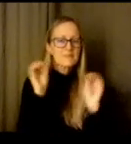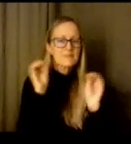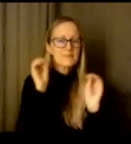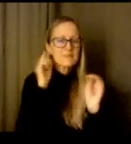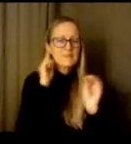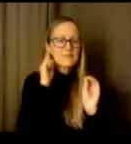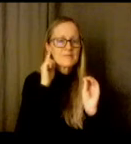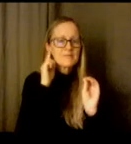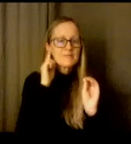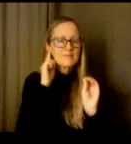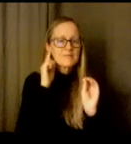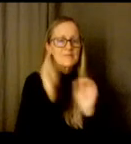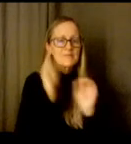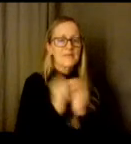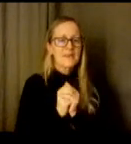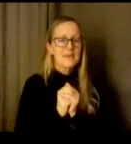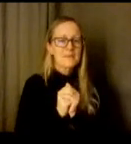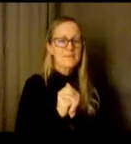Tracy I think you're muted.